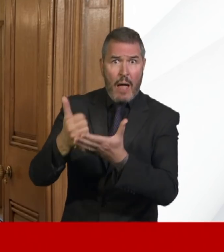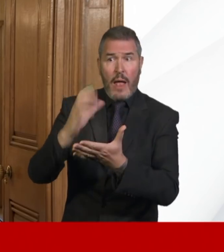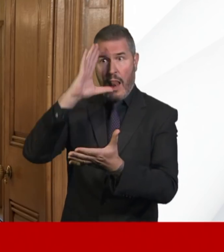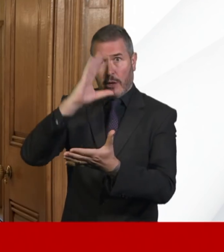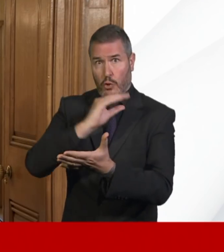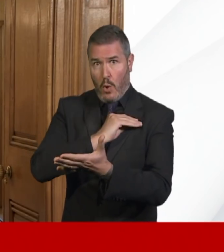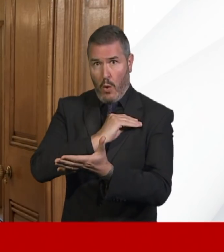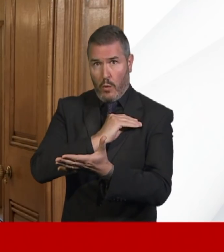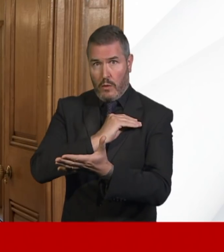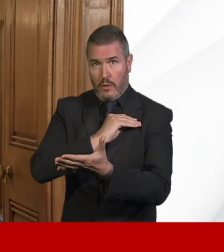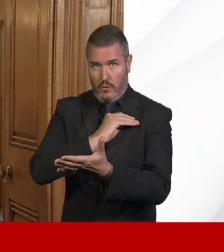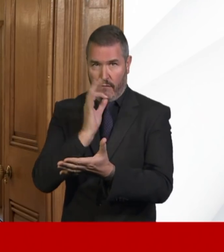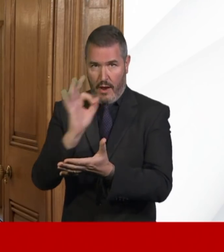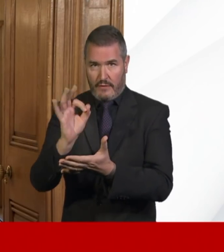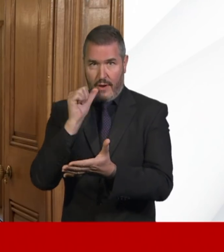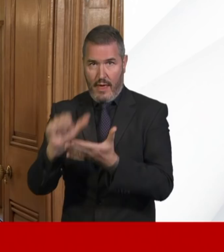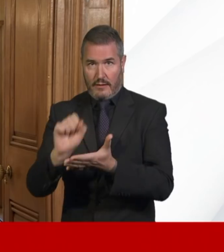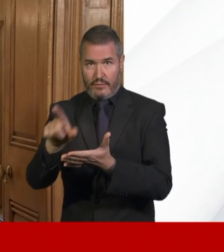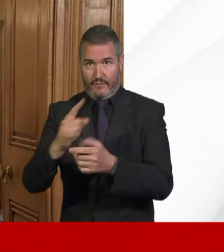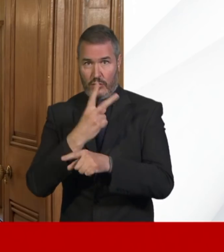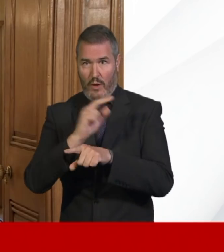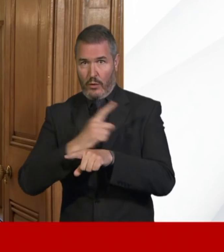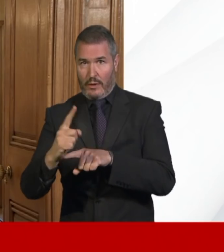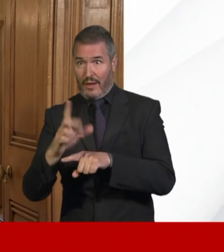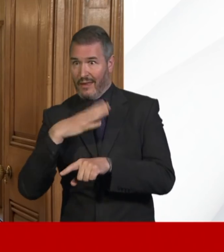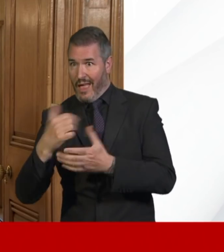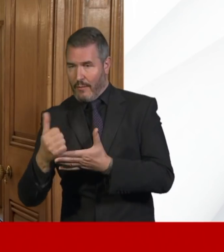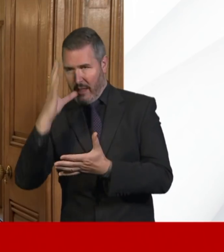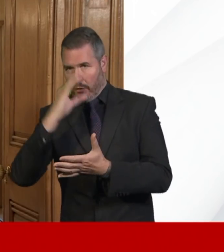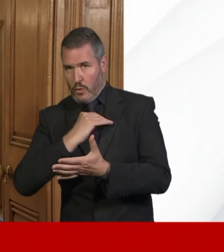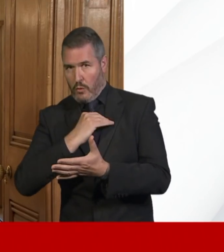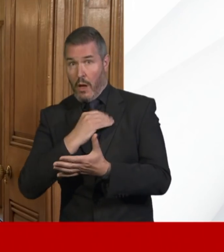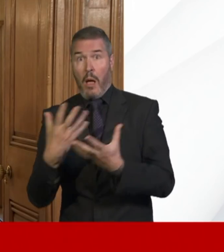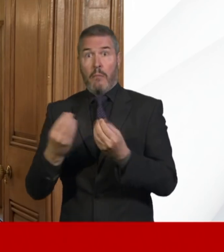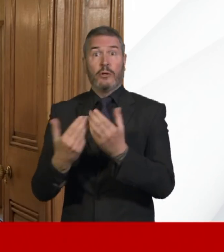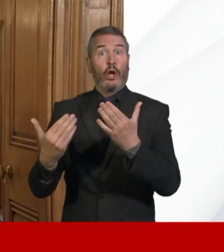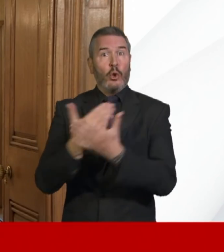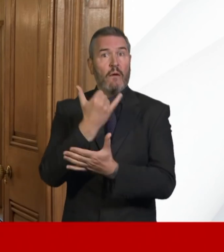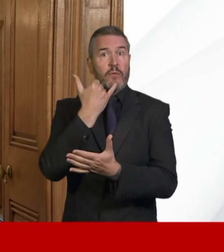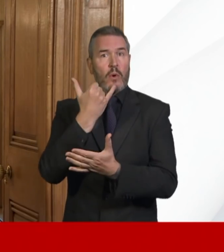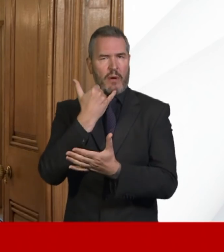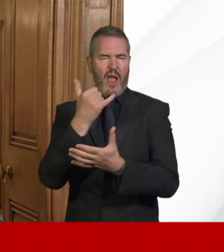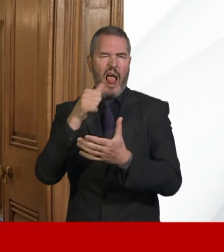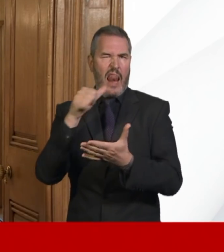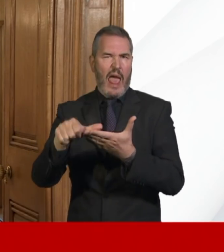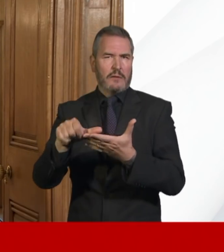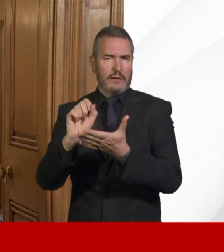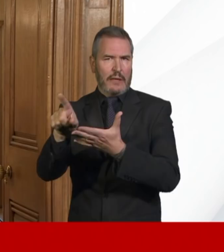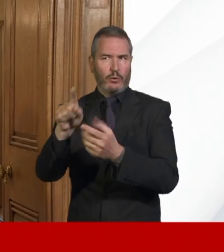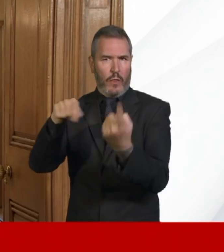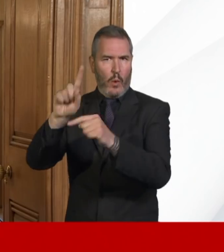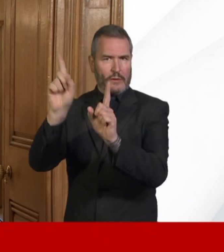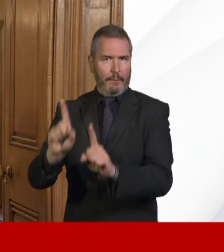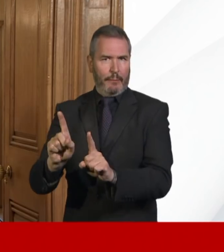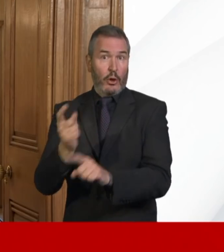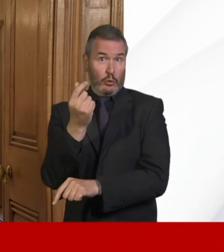over the course of the next 12 weeks. There's also a new phone number, which is on the letter they have or will